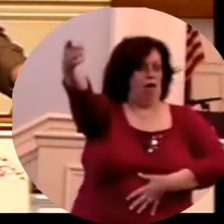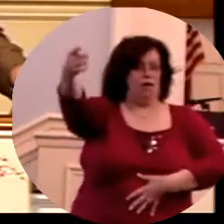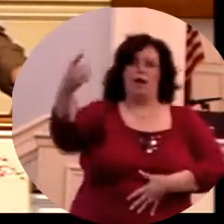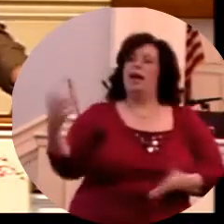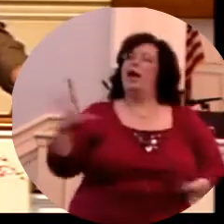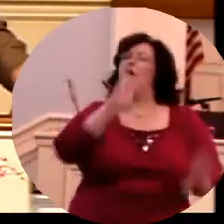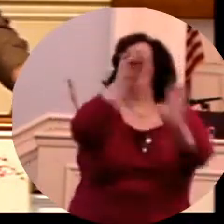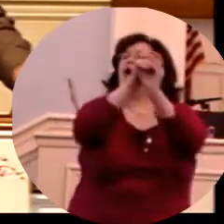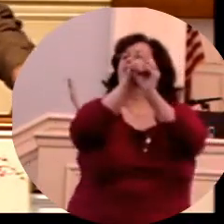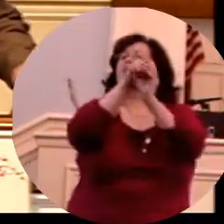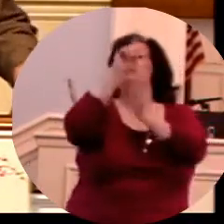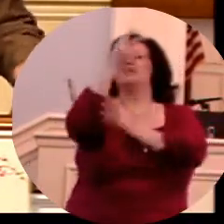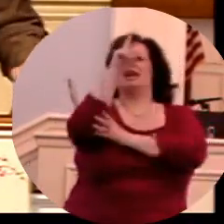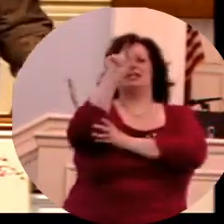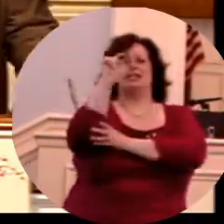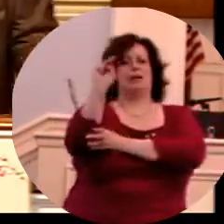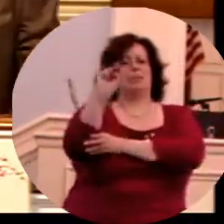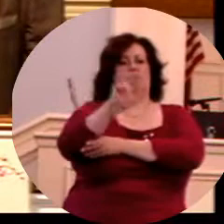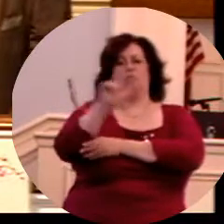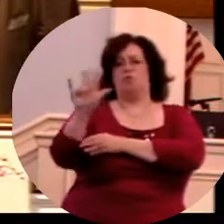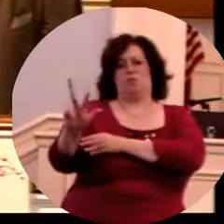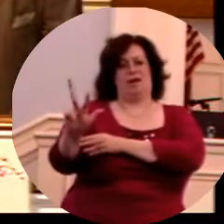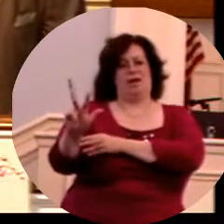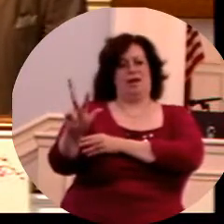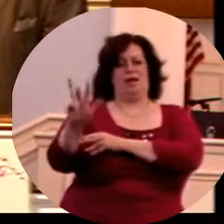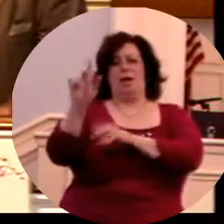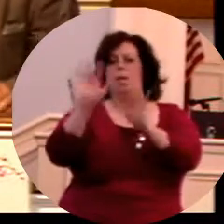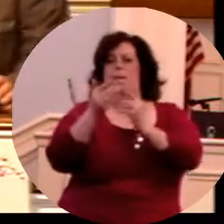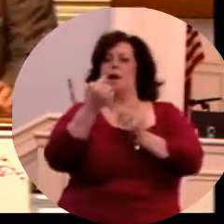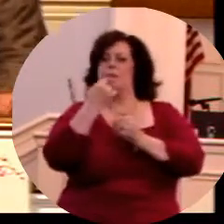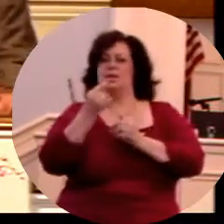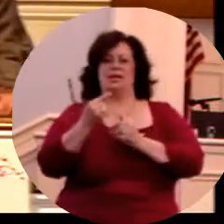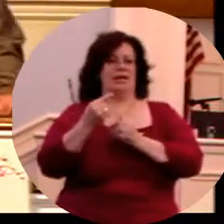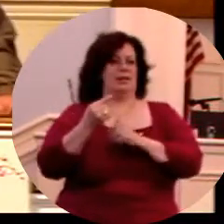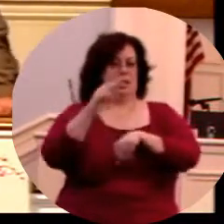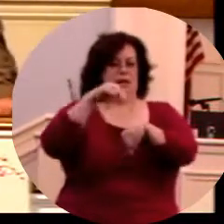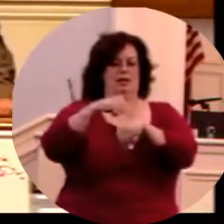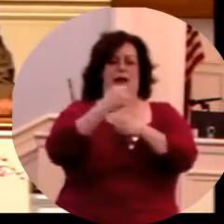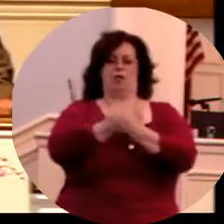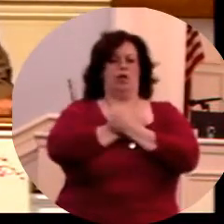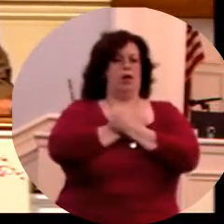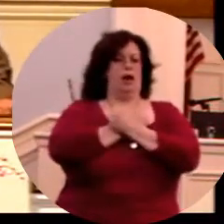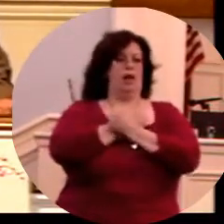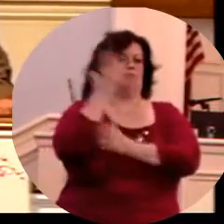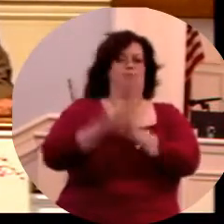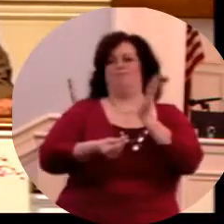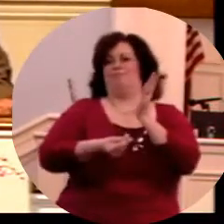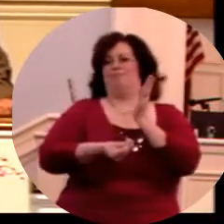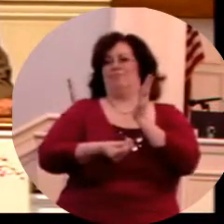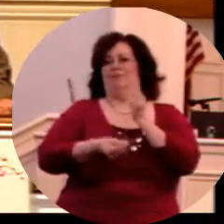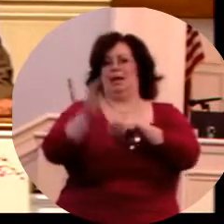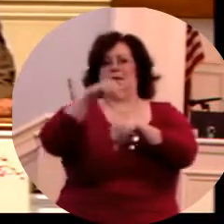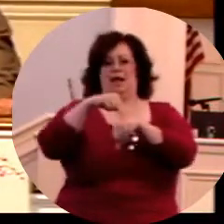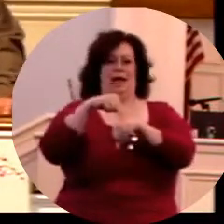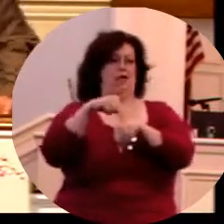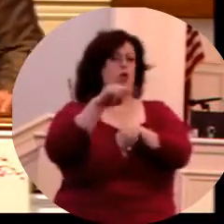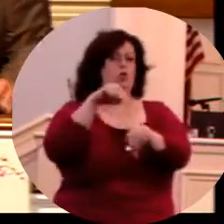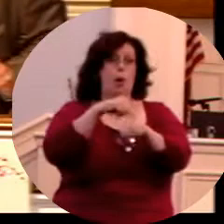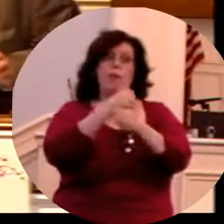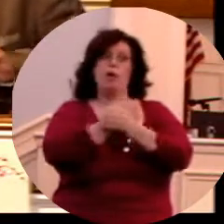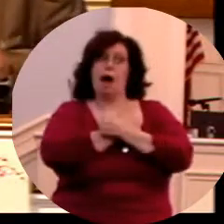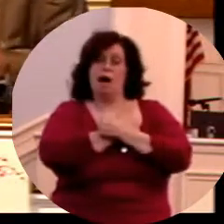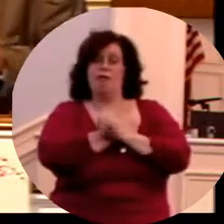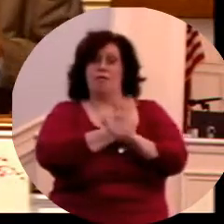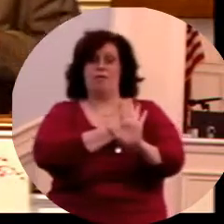of 2 Timothy 3.3. The Bible said that people would be without natural affection. Now, we